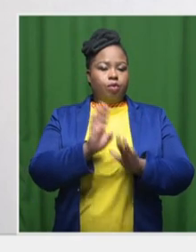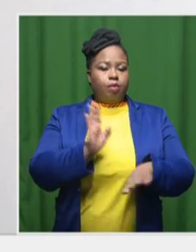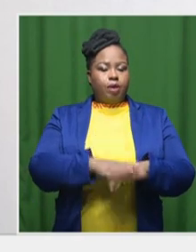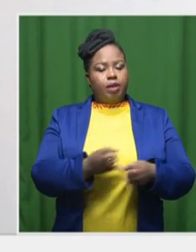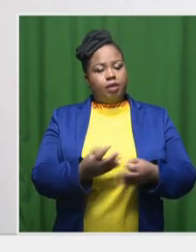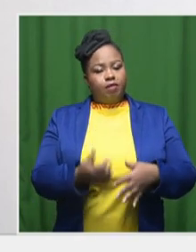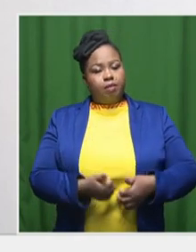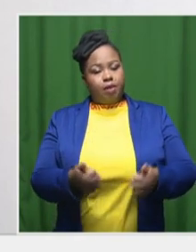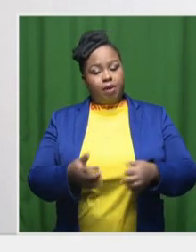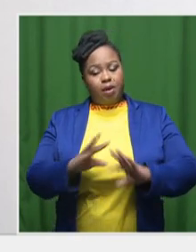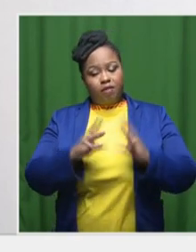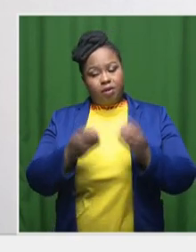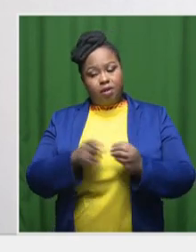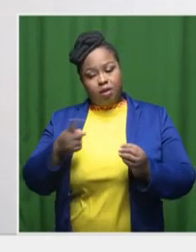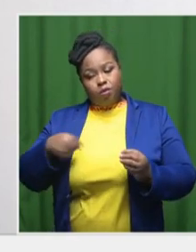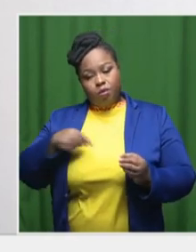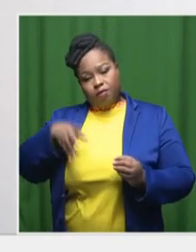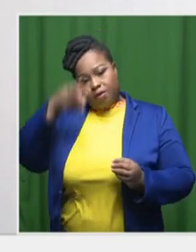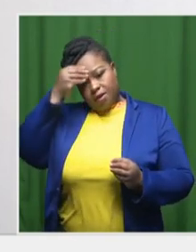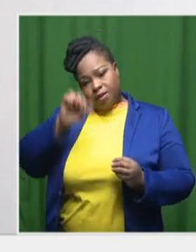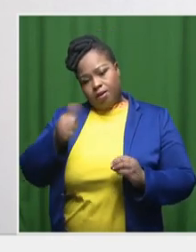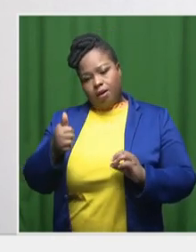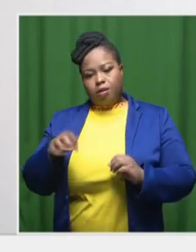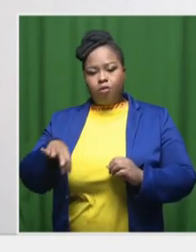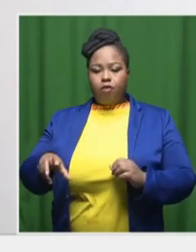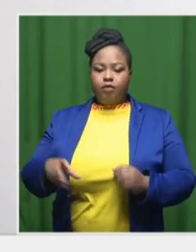back what we've learned in other provinces.